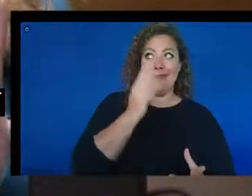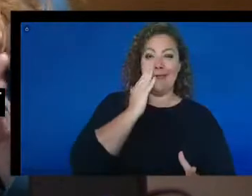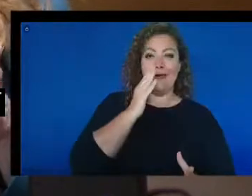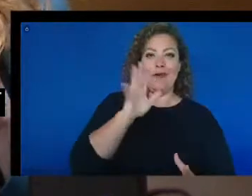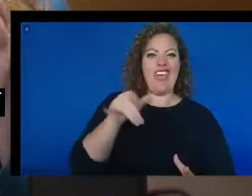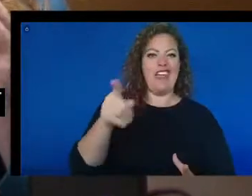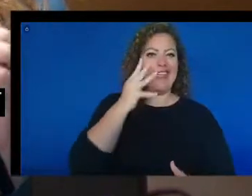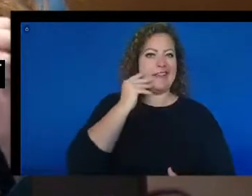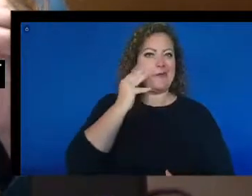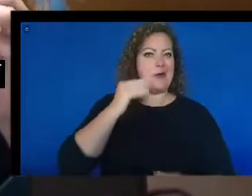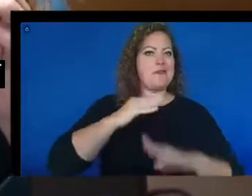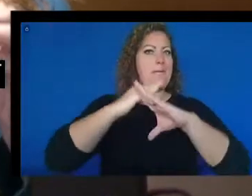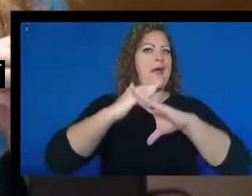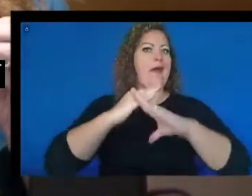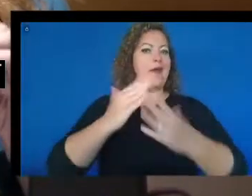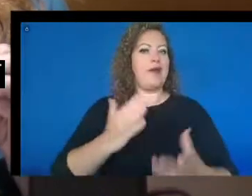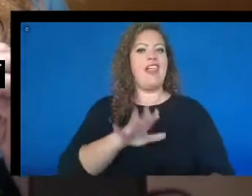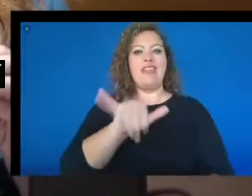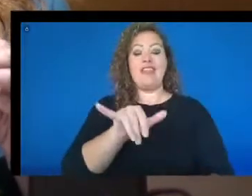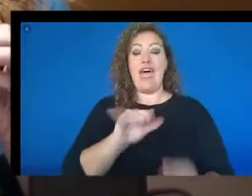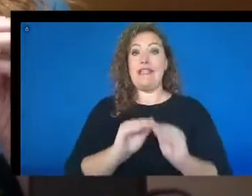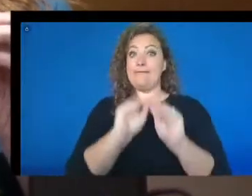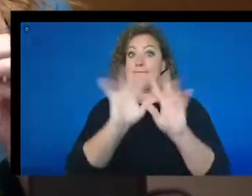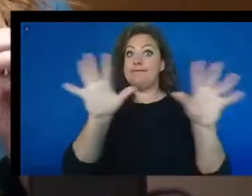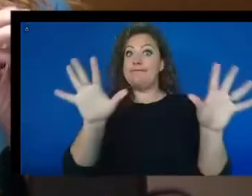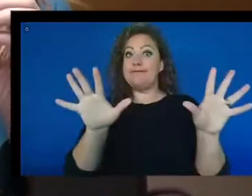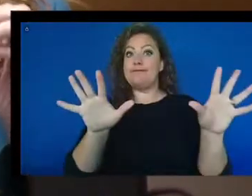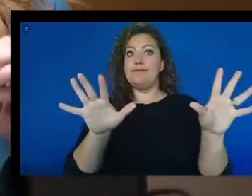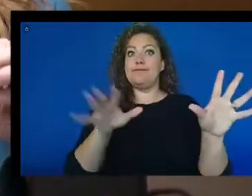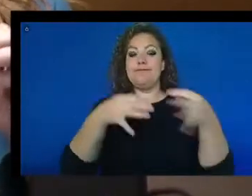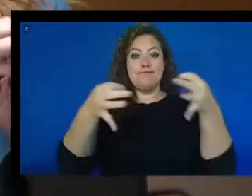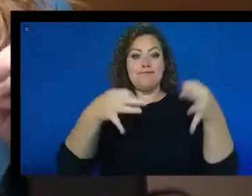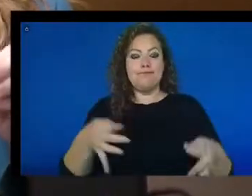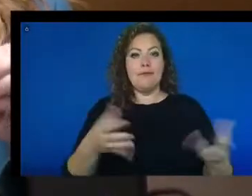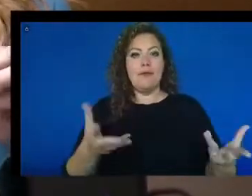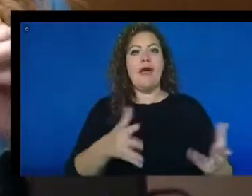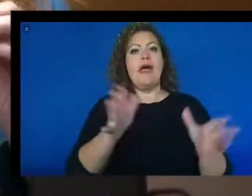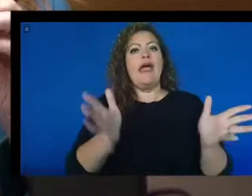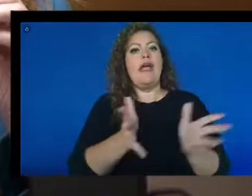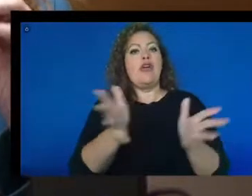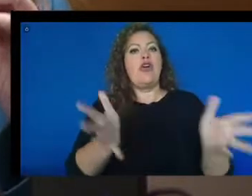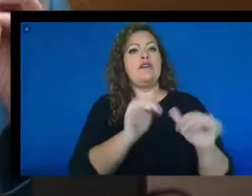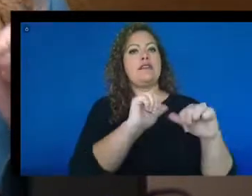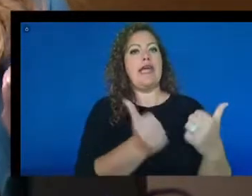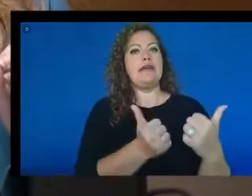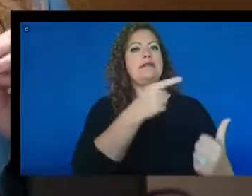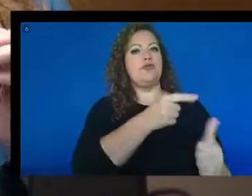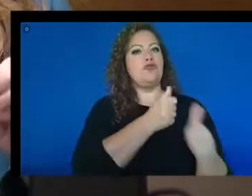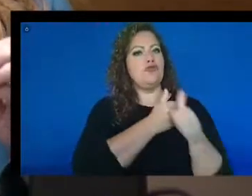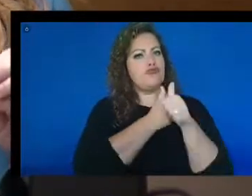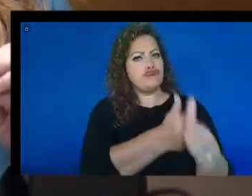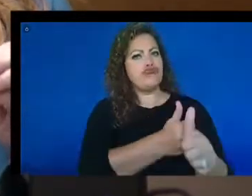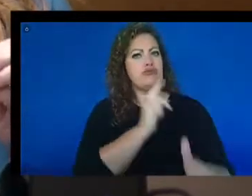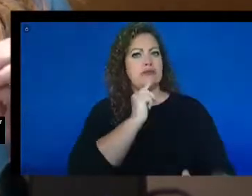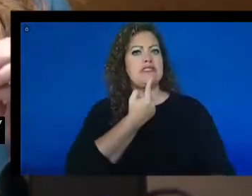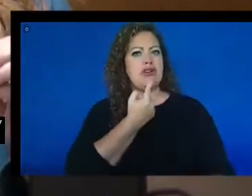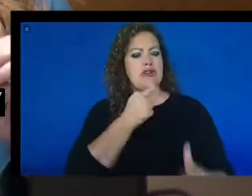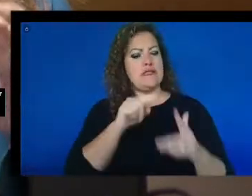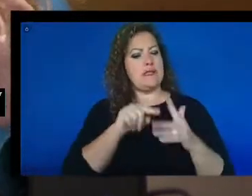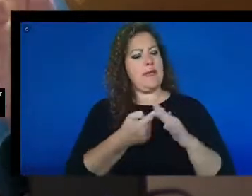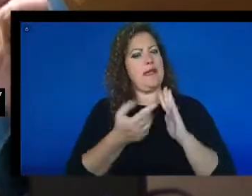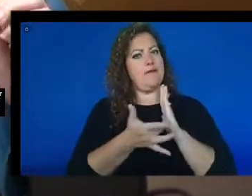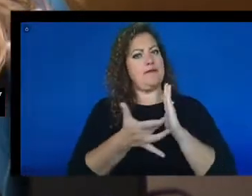This transparency encourages agencies to take accessibility seriously at the beginning of a technology